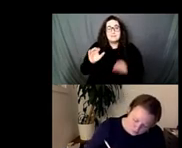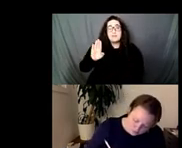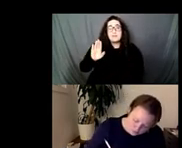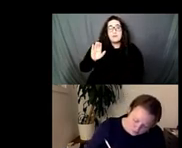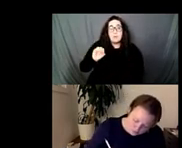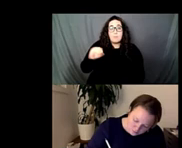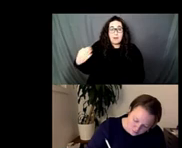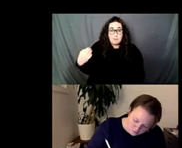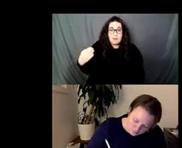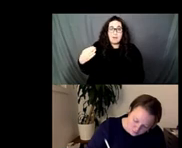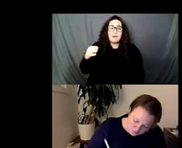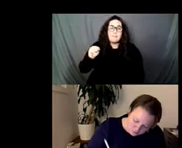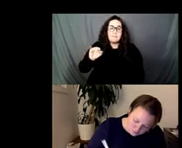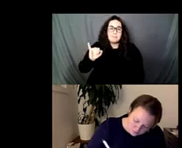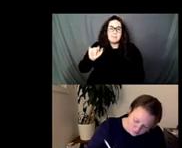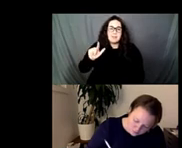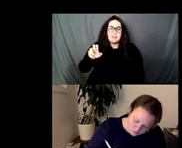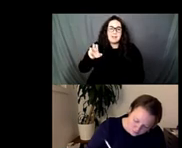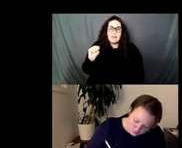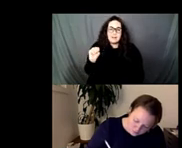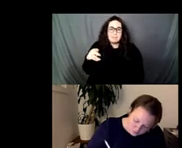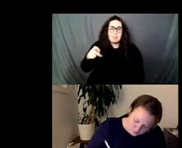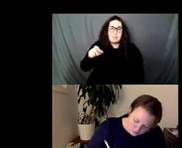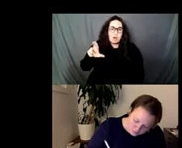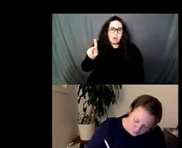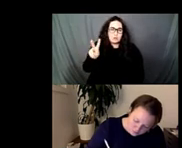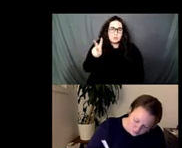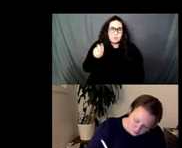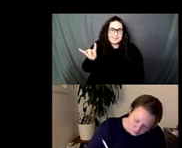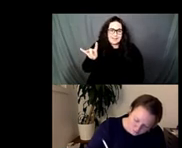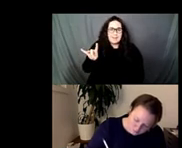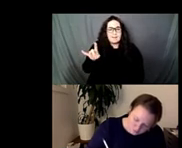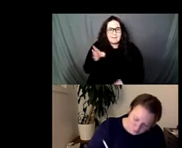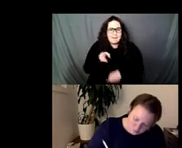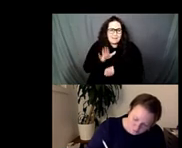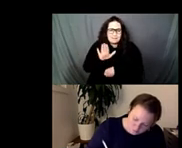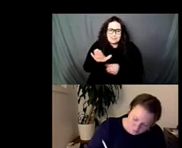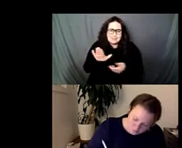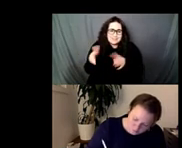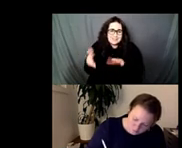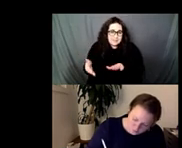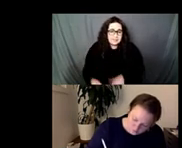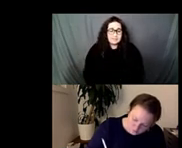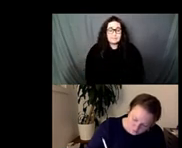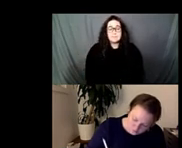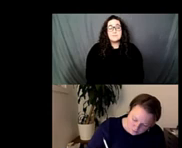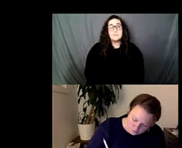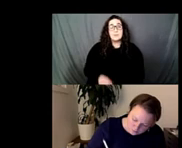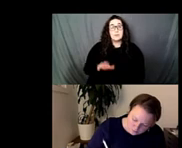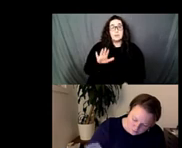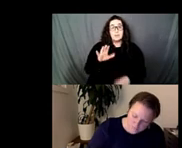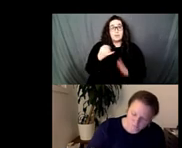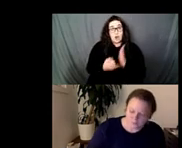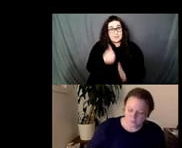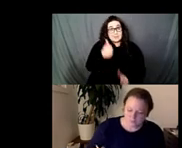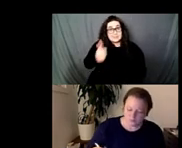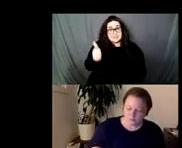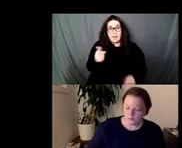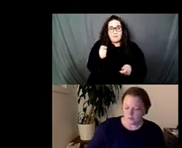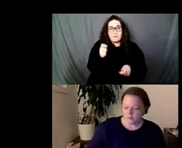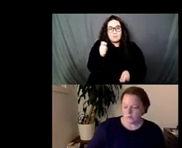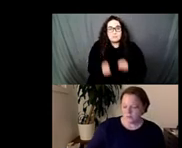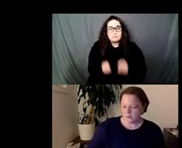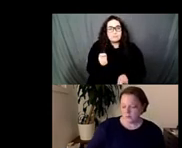referencing Obama's speech in 2008 so the work itself was updating for the Times but because he passed in 1996